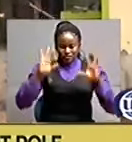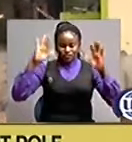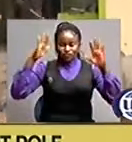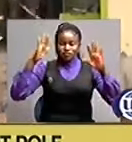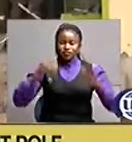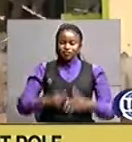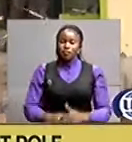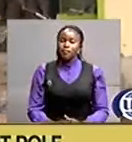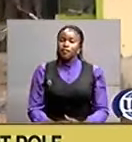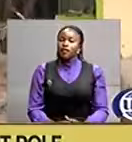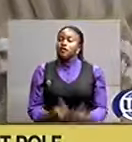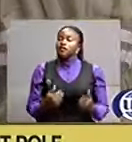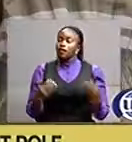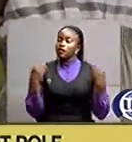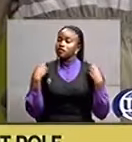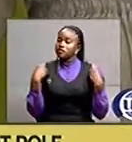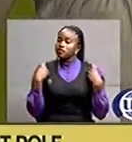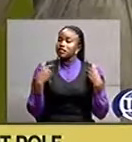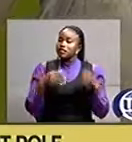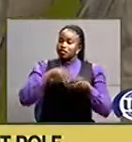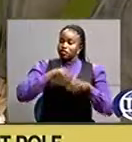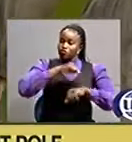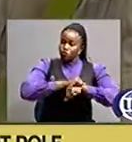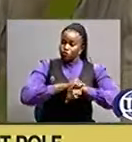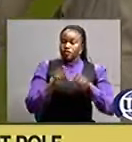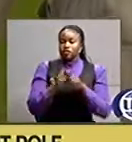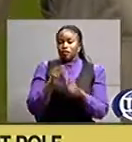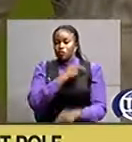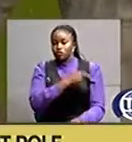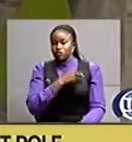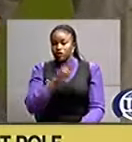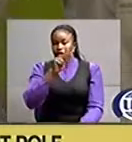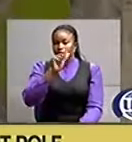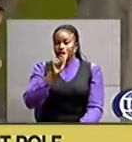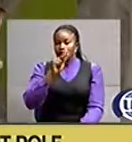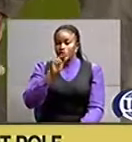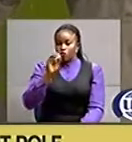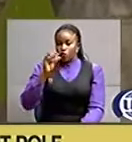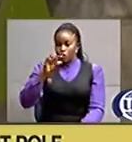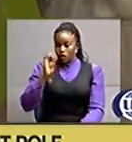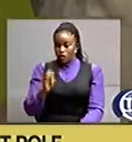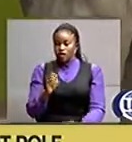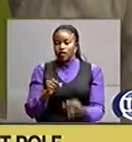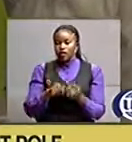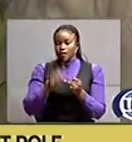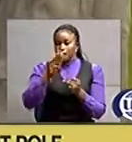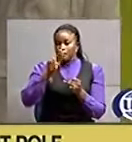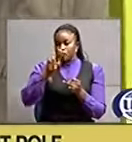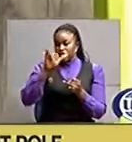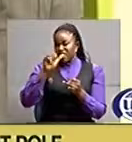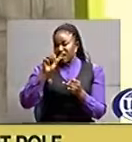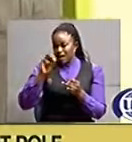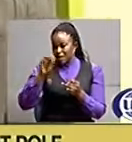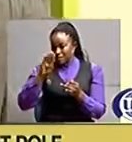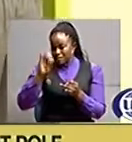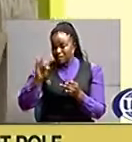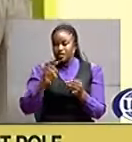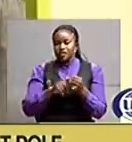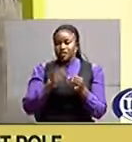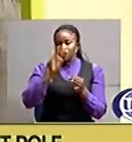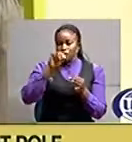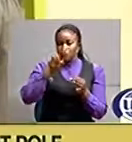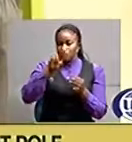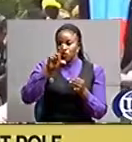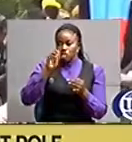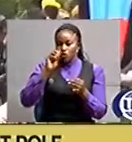the exercise is in schools and health centers of kakogi buyambi and moronzi in budiebo sub county among others